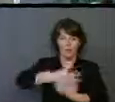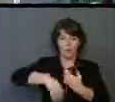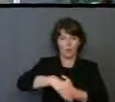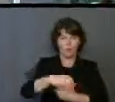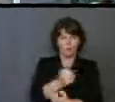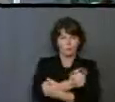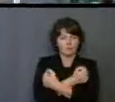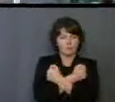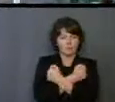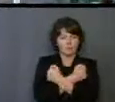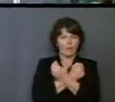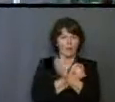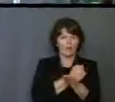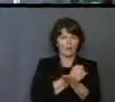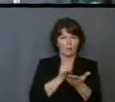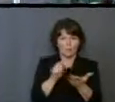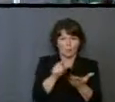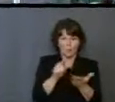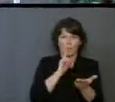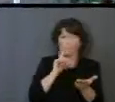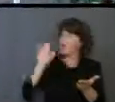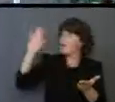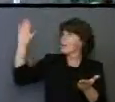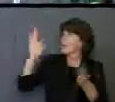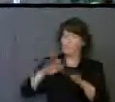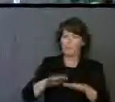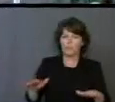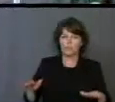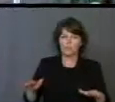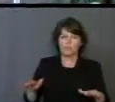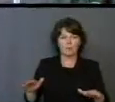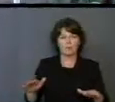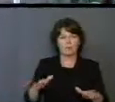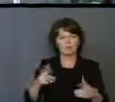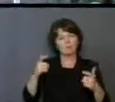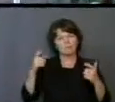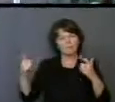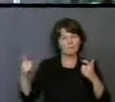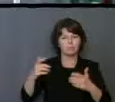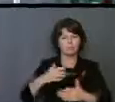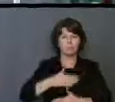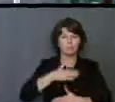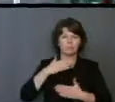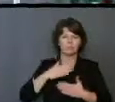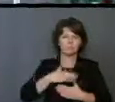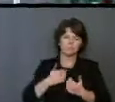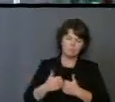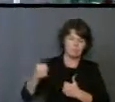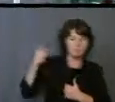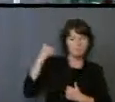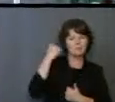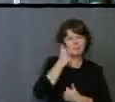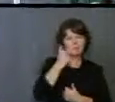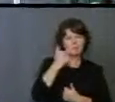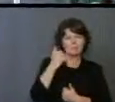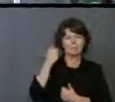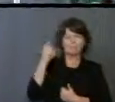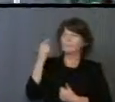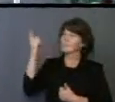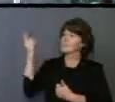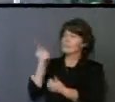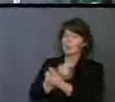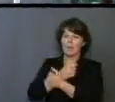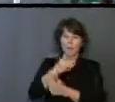His loving arms and now, as His child, you can have no greater joy in life than serving Him who first loved